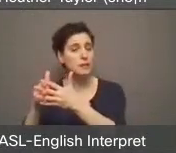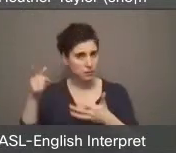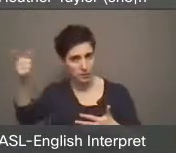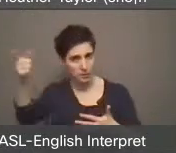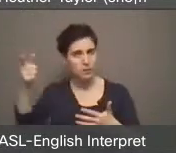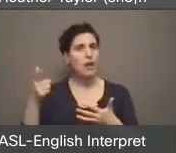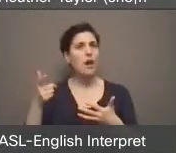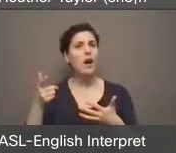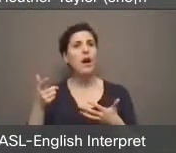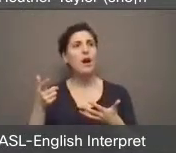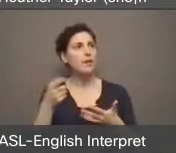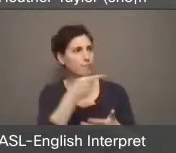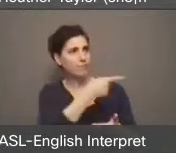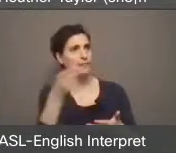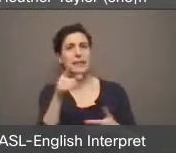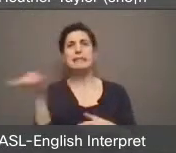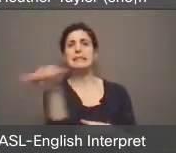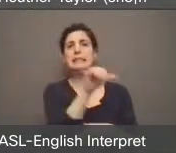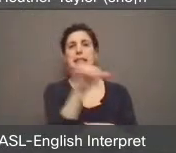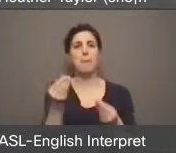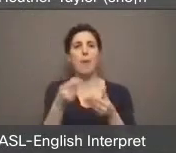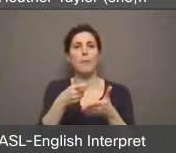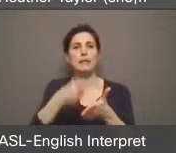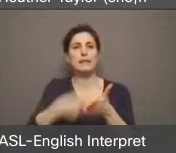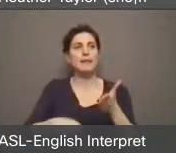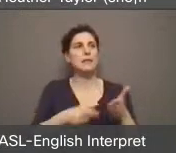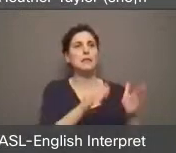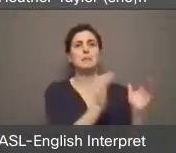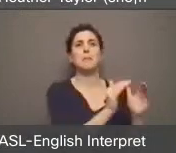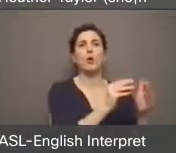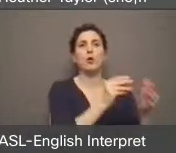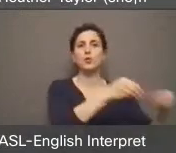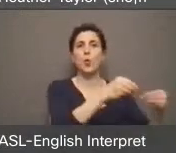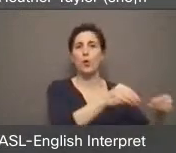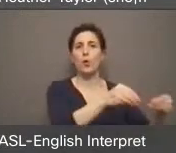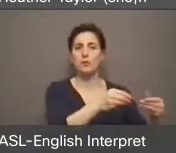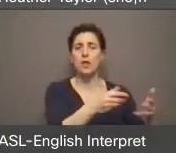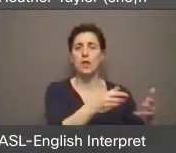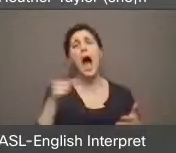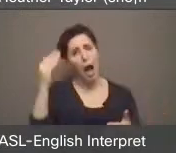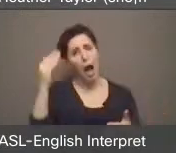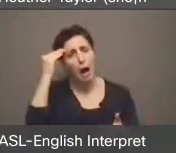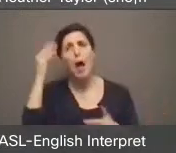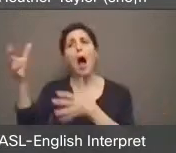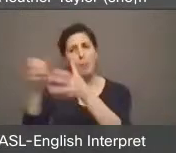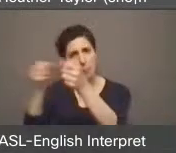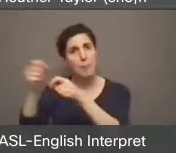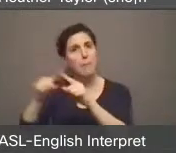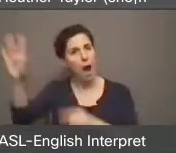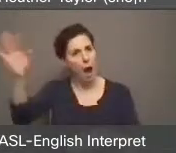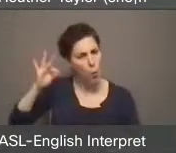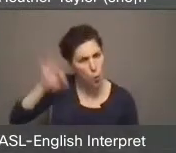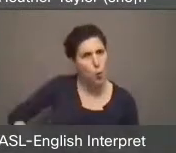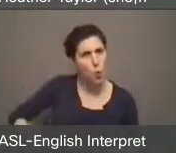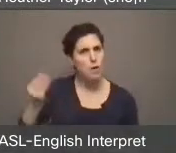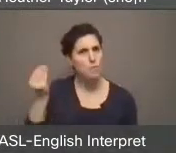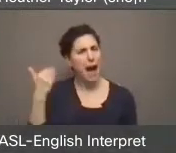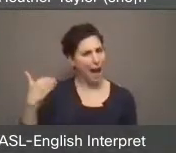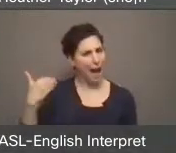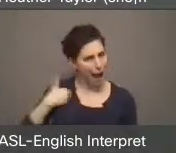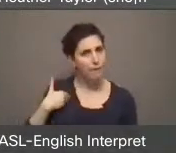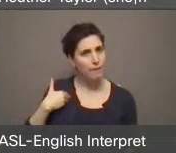stores that have shuttered. Yes, they attract jobs, but they also get paid high profits and they must pay their fair share of taxes.